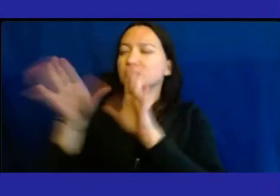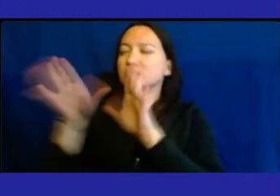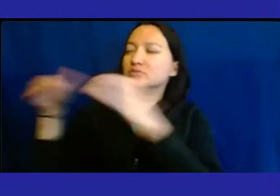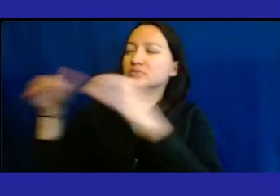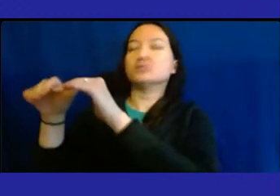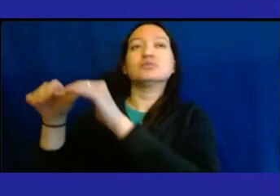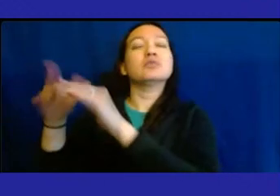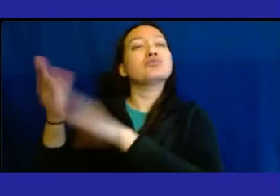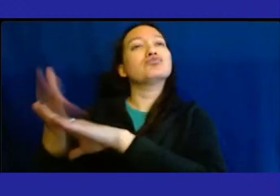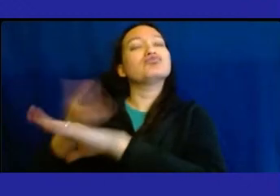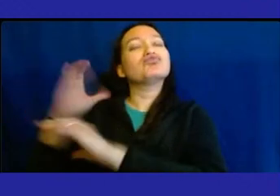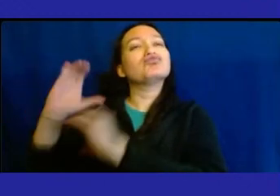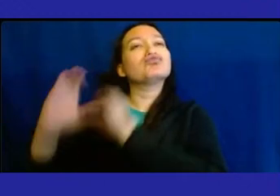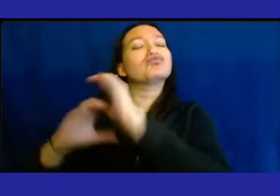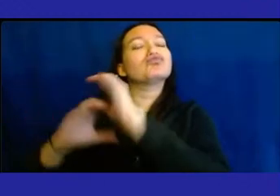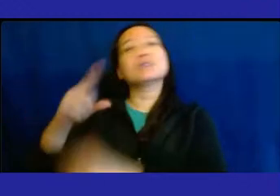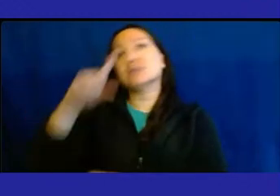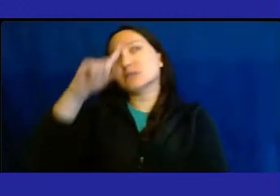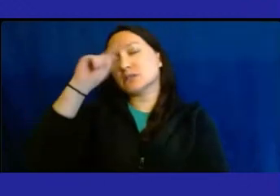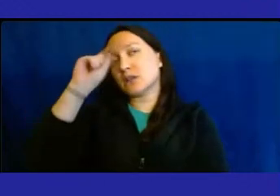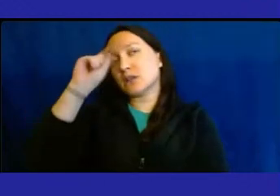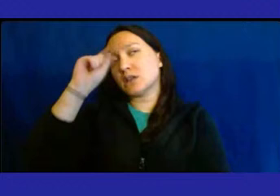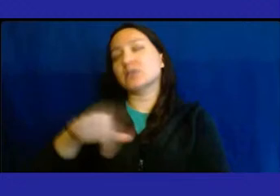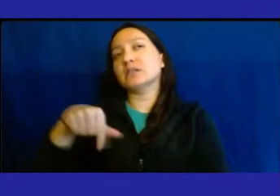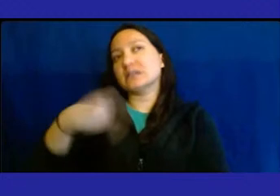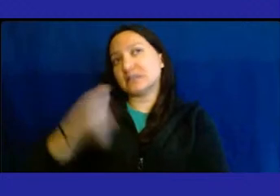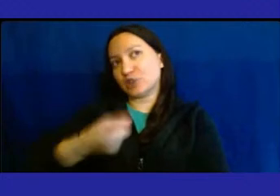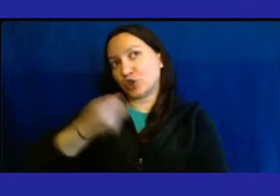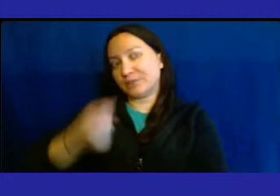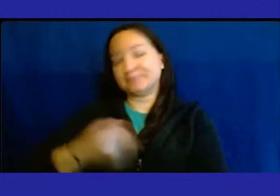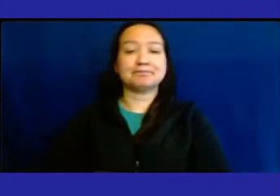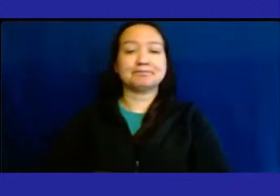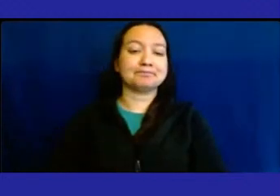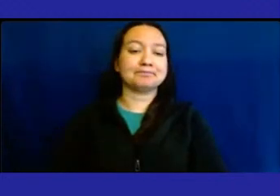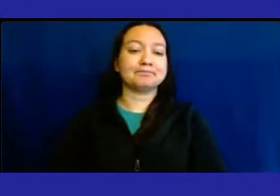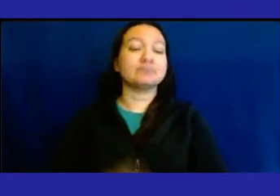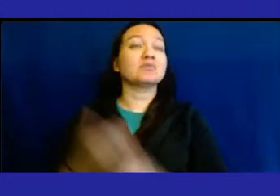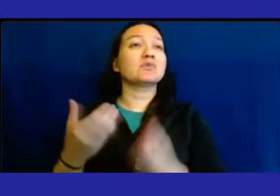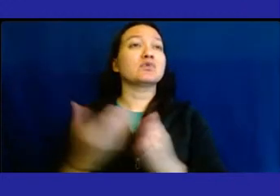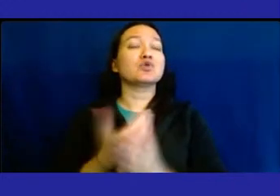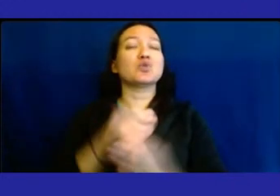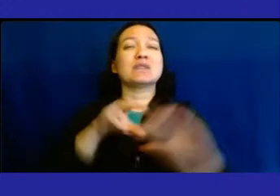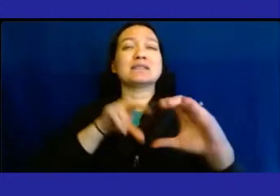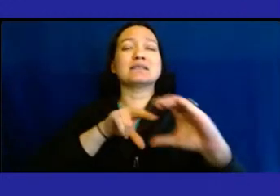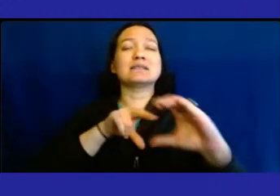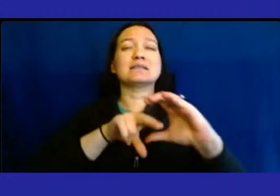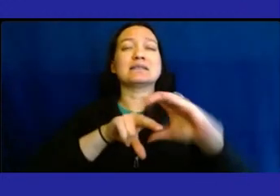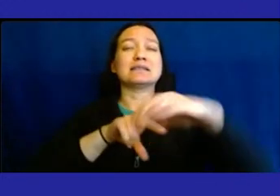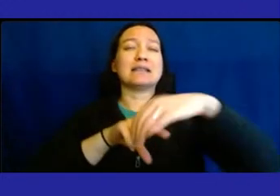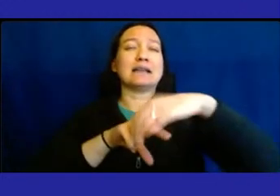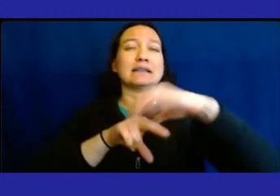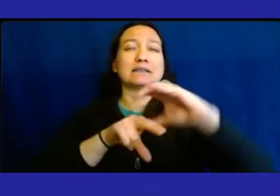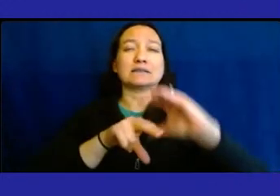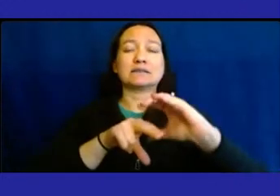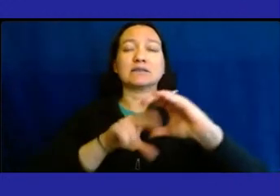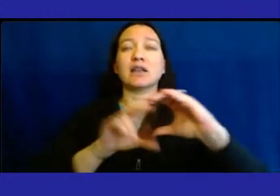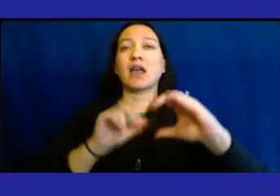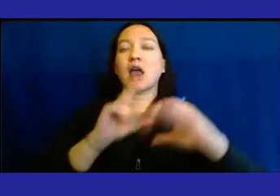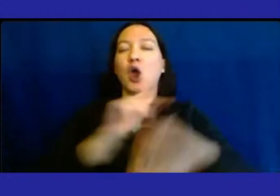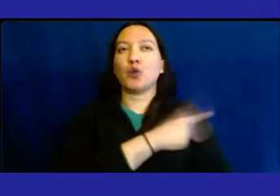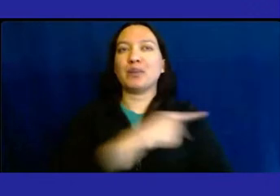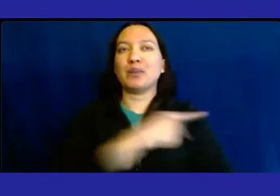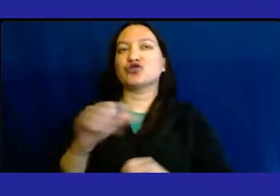will begin in the summer of 2024. A new CT for outpatient radiology will also receive.